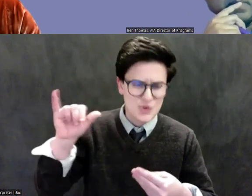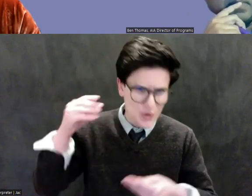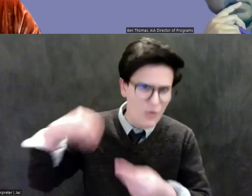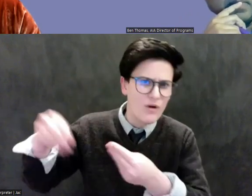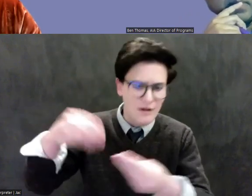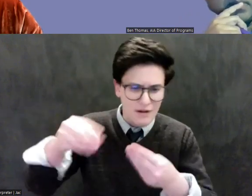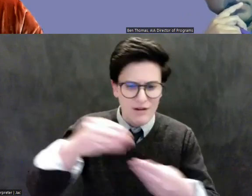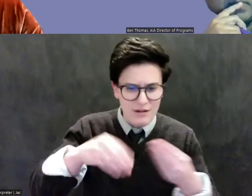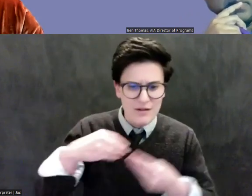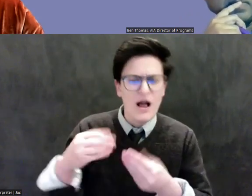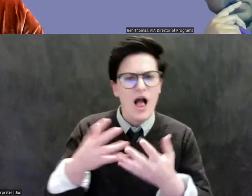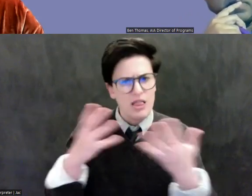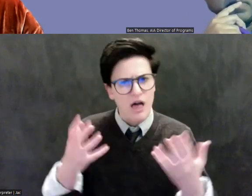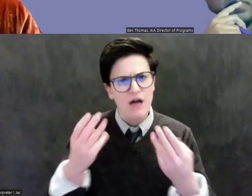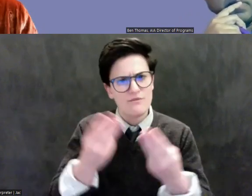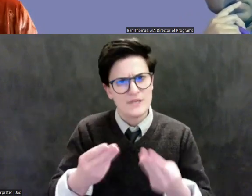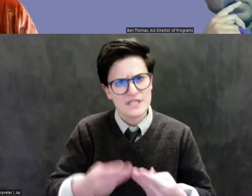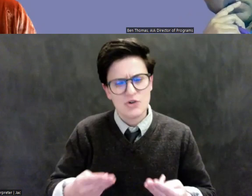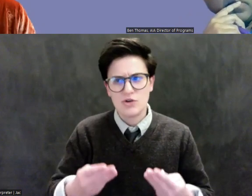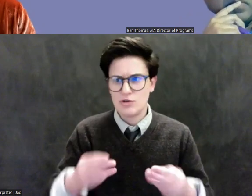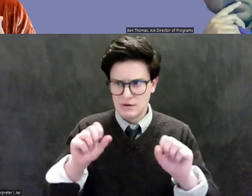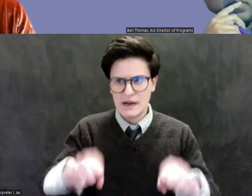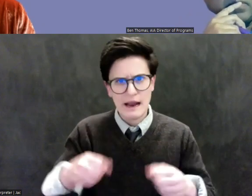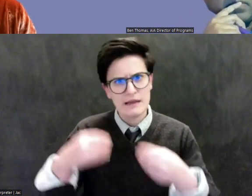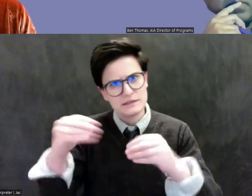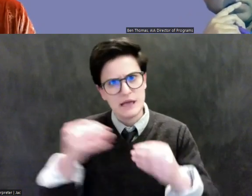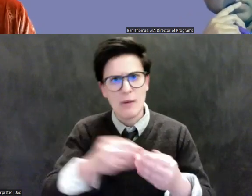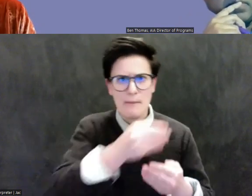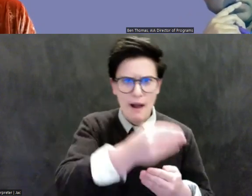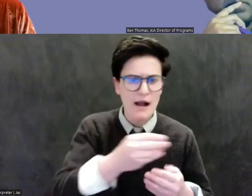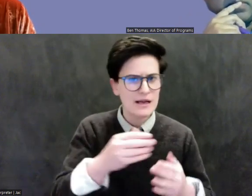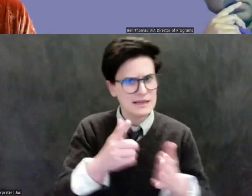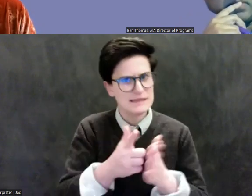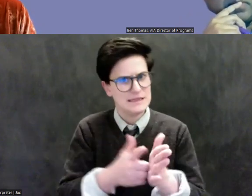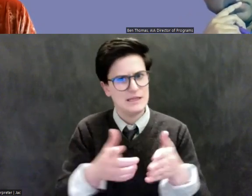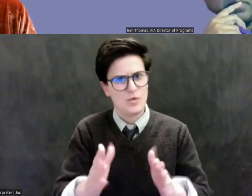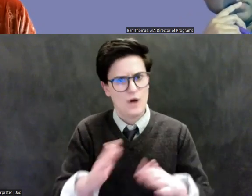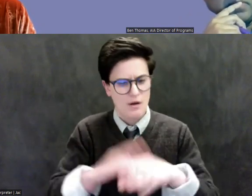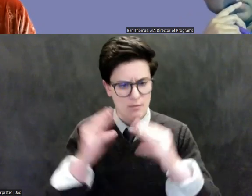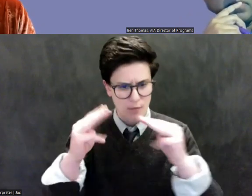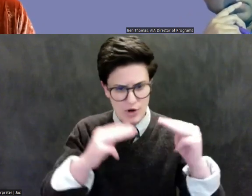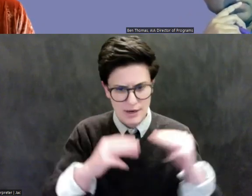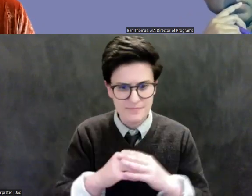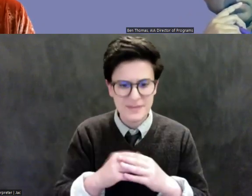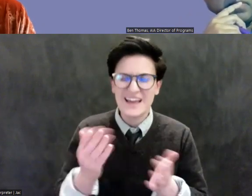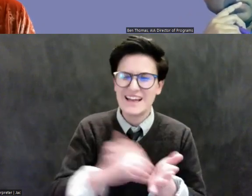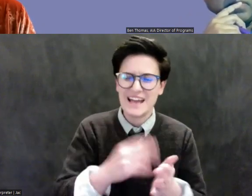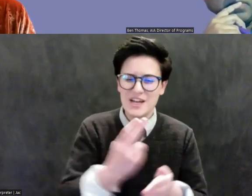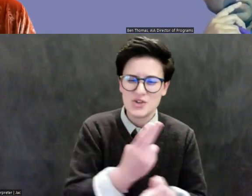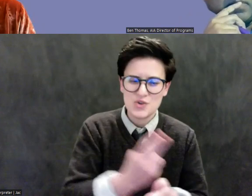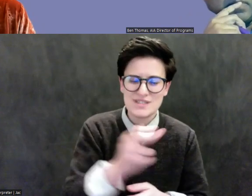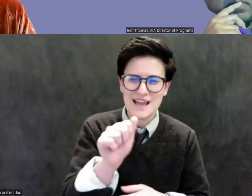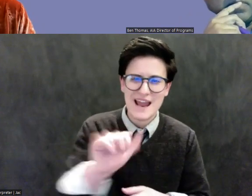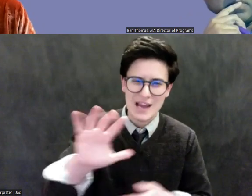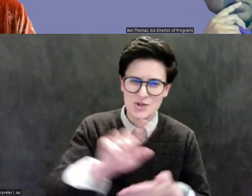what is concerning to us is that, again, to use the Asia Week sales as an example, these are the top of the